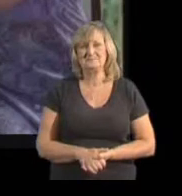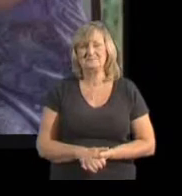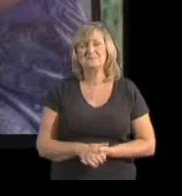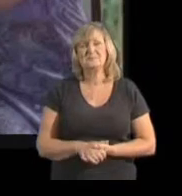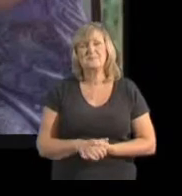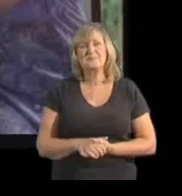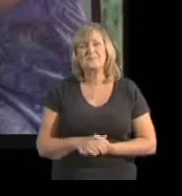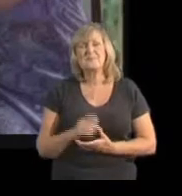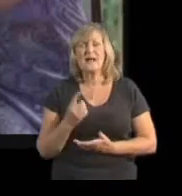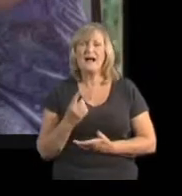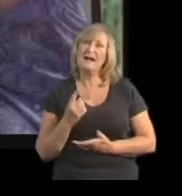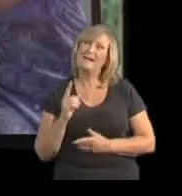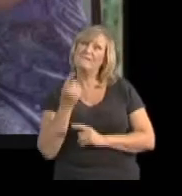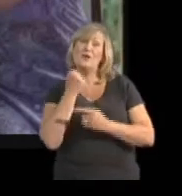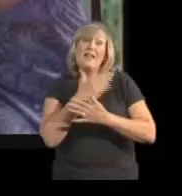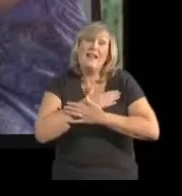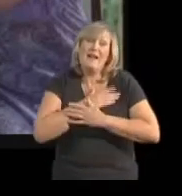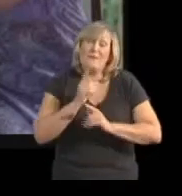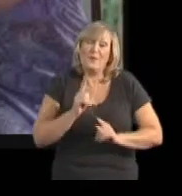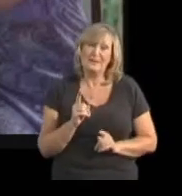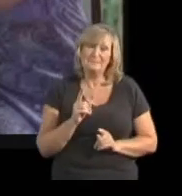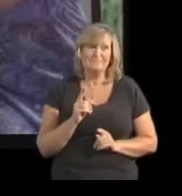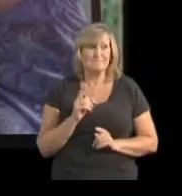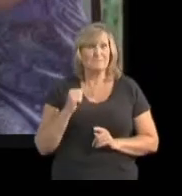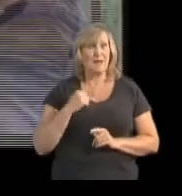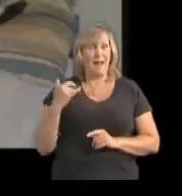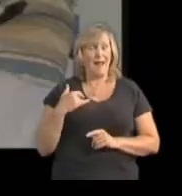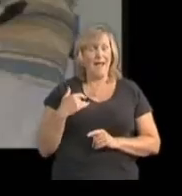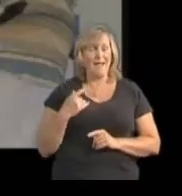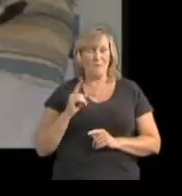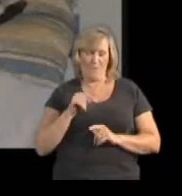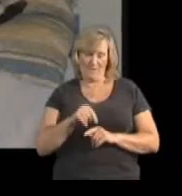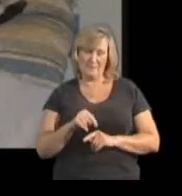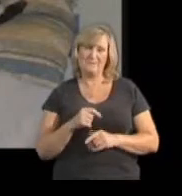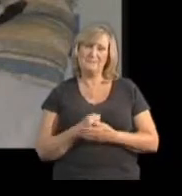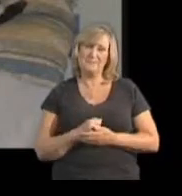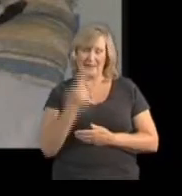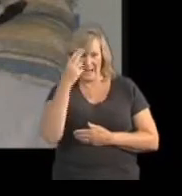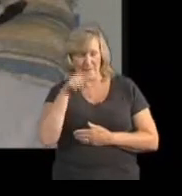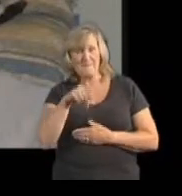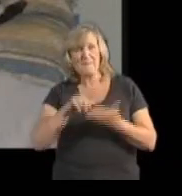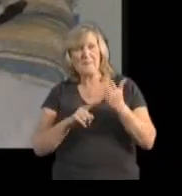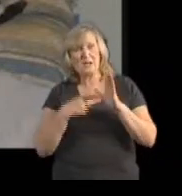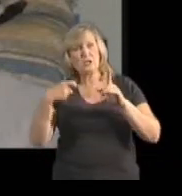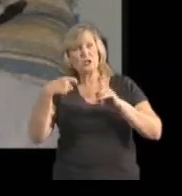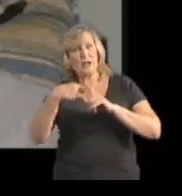My first love came into my life. He's a lecher named Jack.